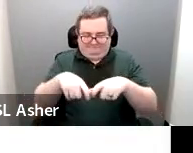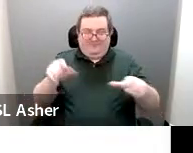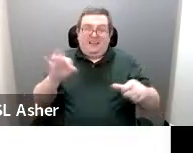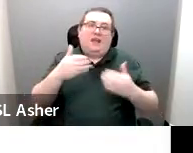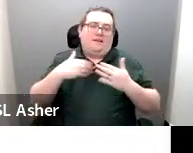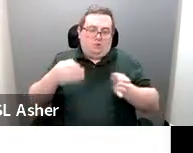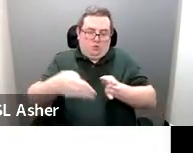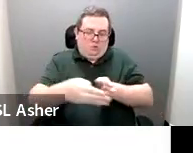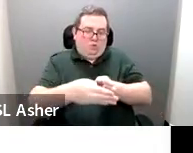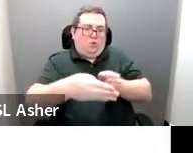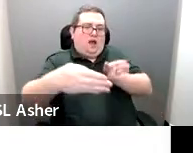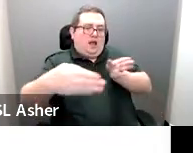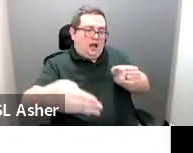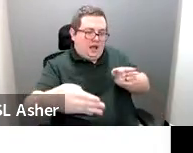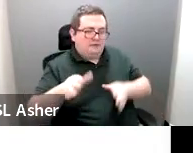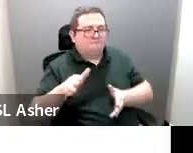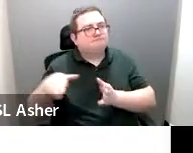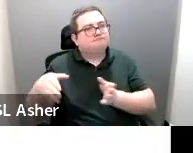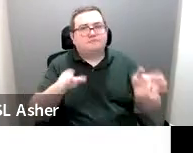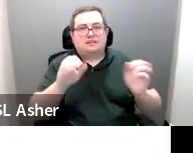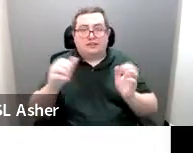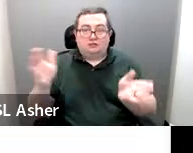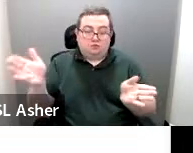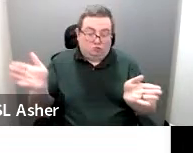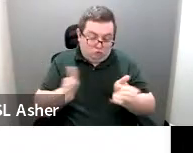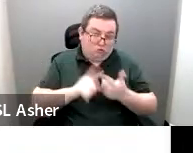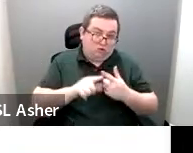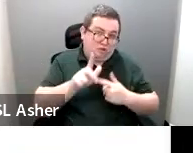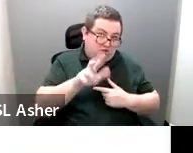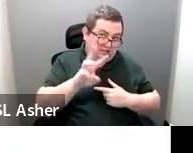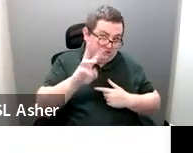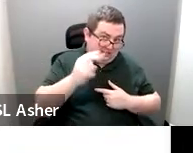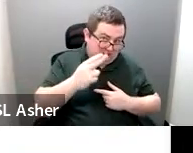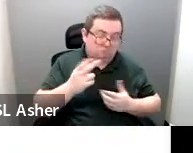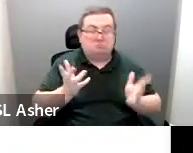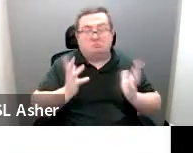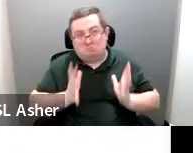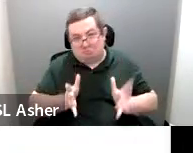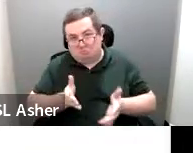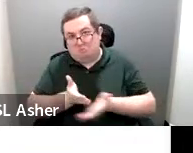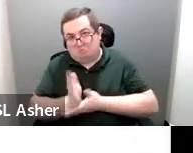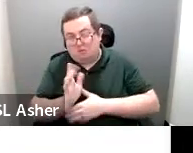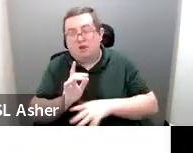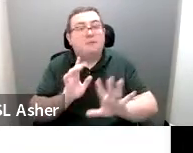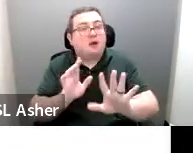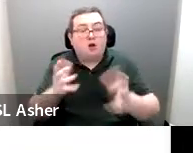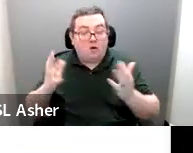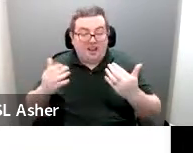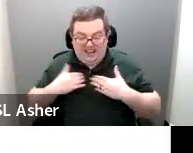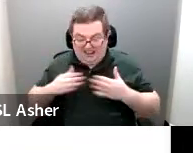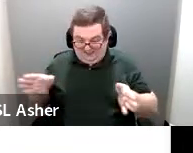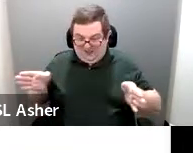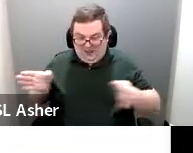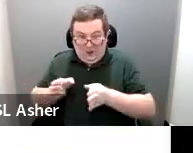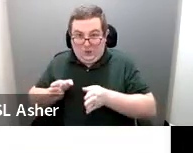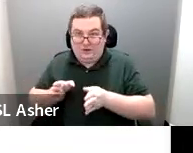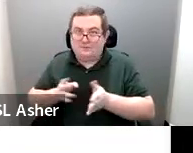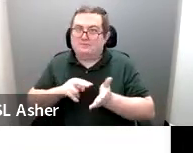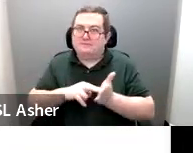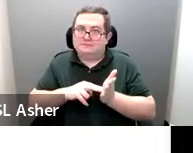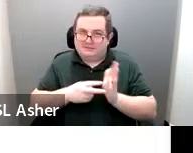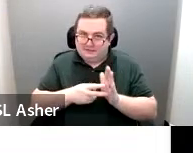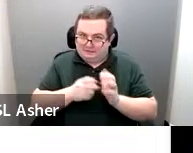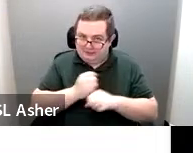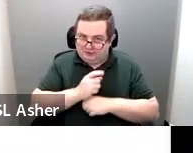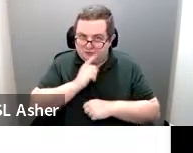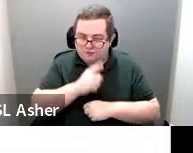route, you can reduce it down to 36 inches so you're going to be okay there, but if you have already a narrow route, you need to make sure that